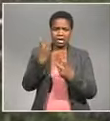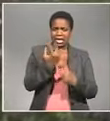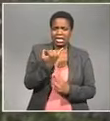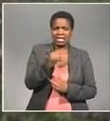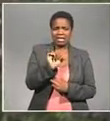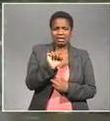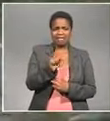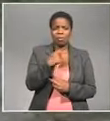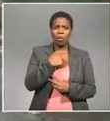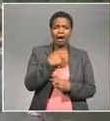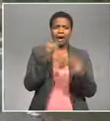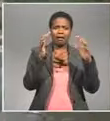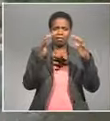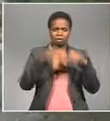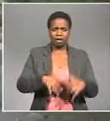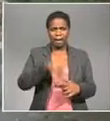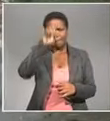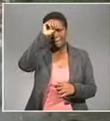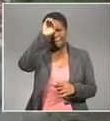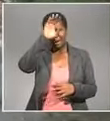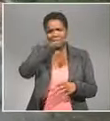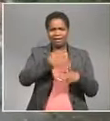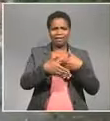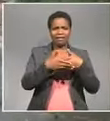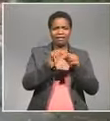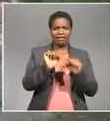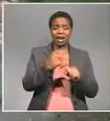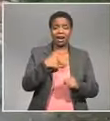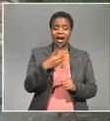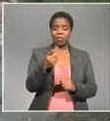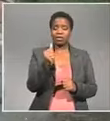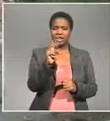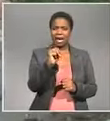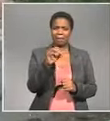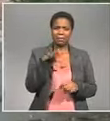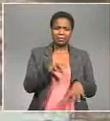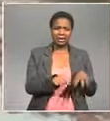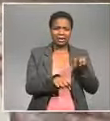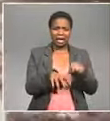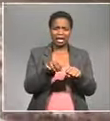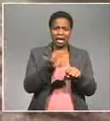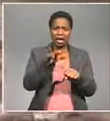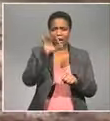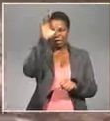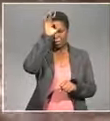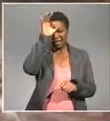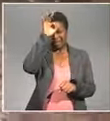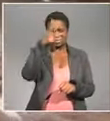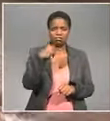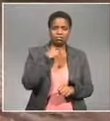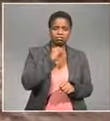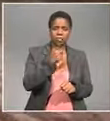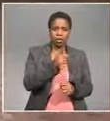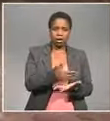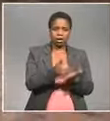at an iron ore mine Owned by mining giant Vale Now the dam rupture caused a mudslide Releasing torrents of mining waste That has ripped